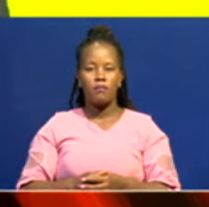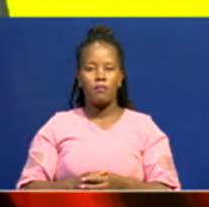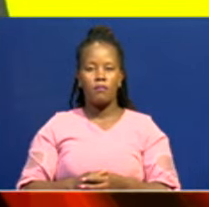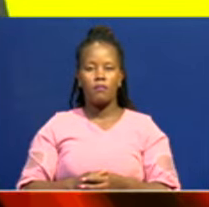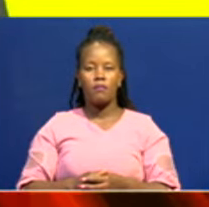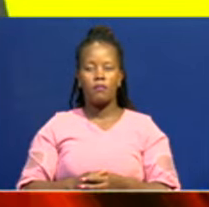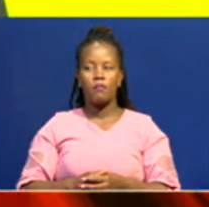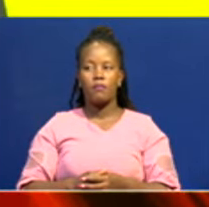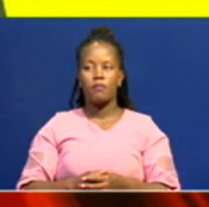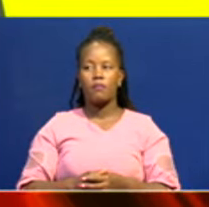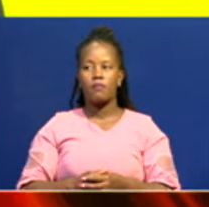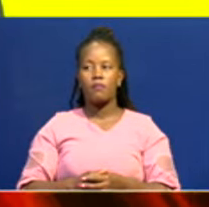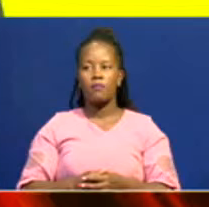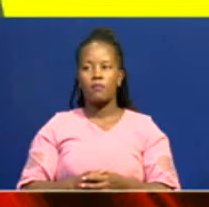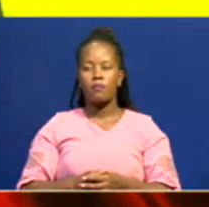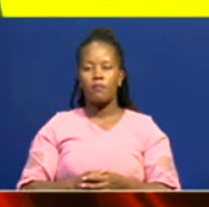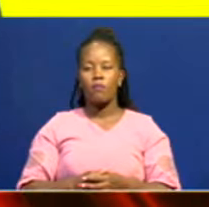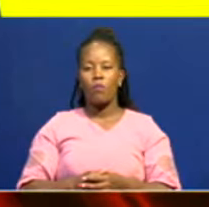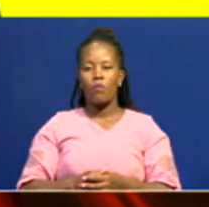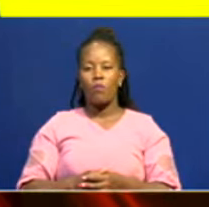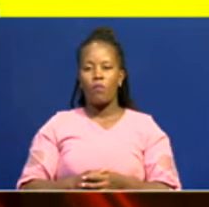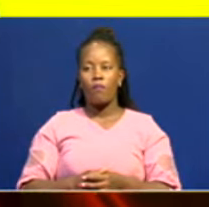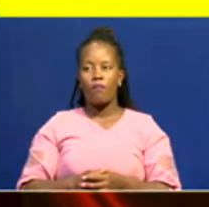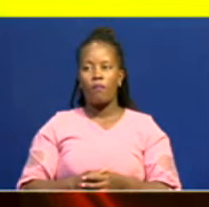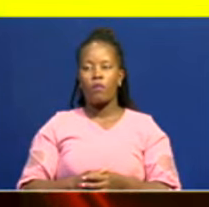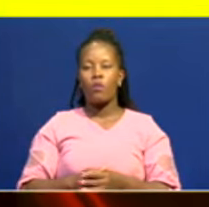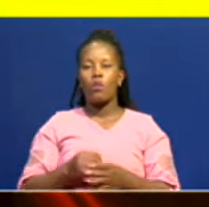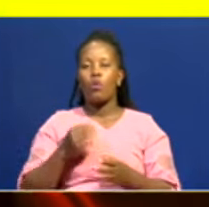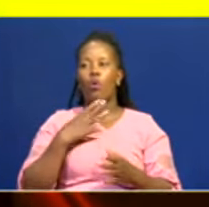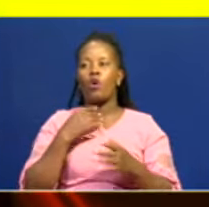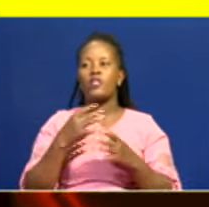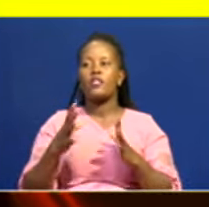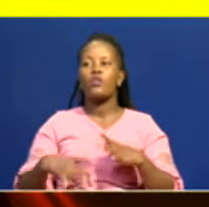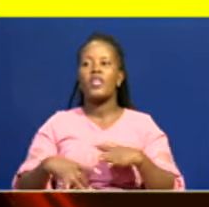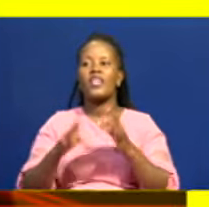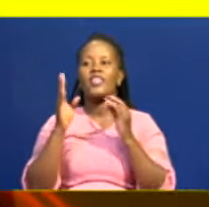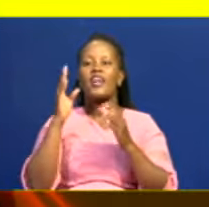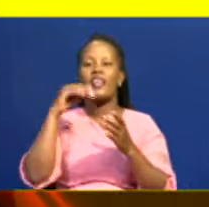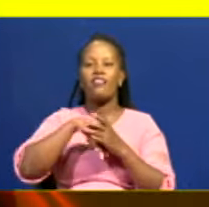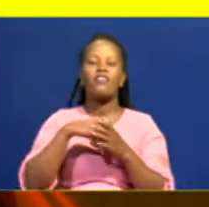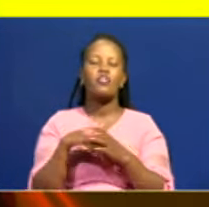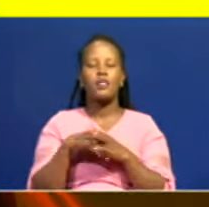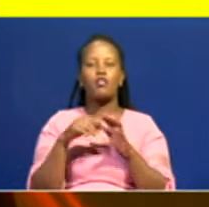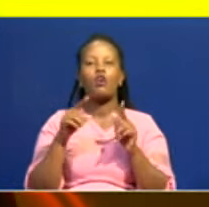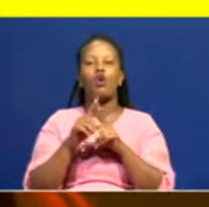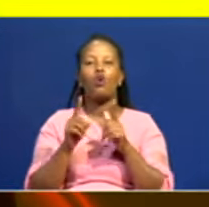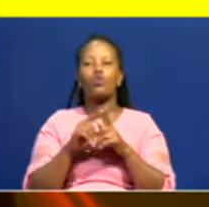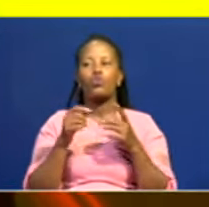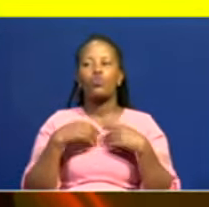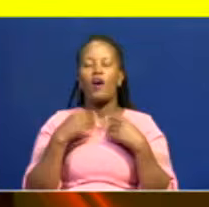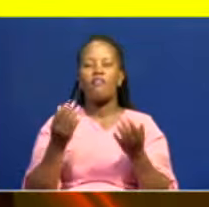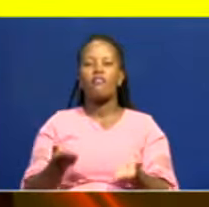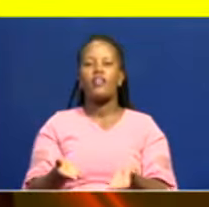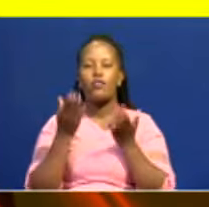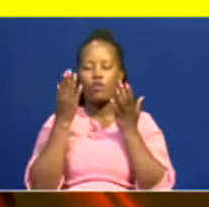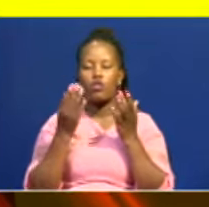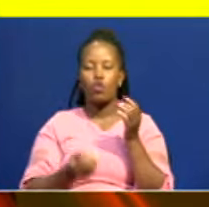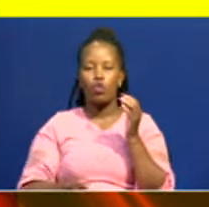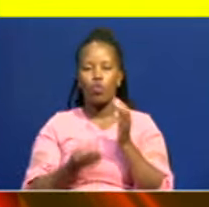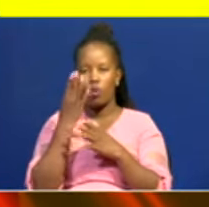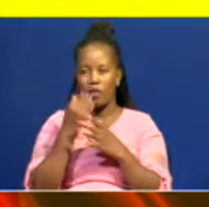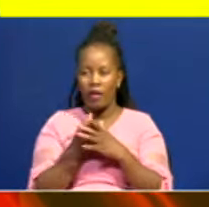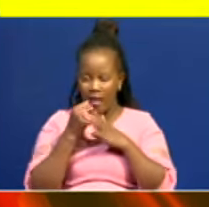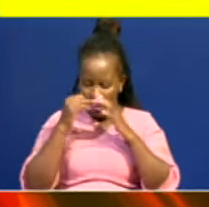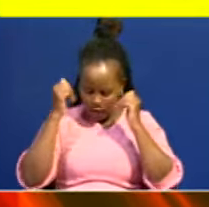It's essential for attracting investment and driving economic growth. Education can help